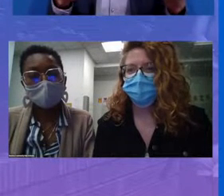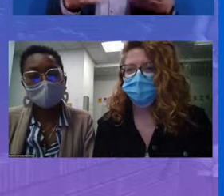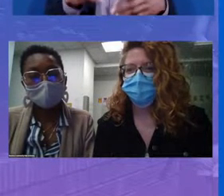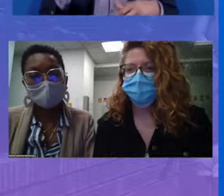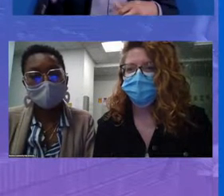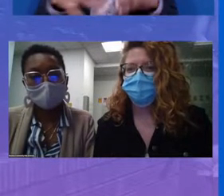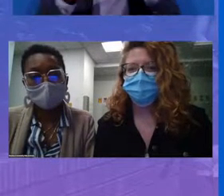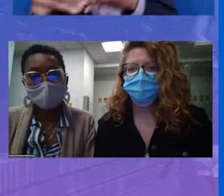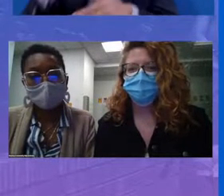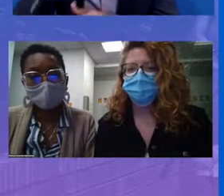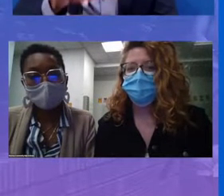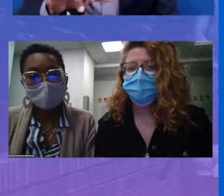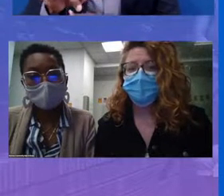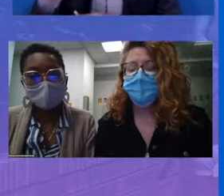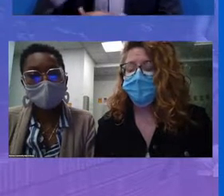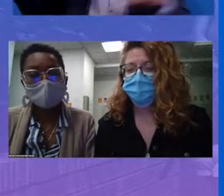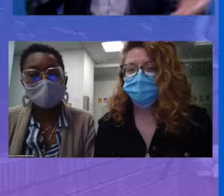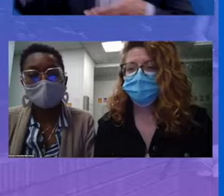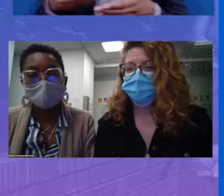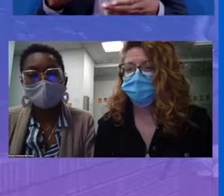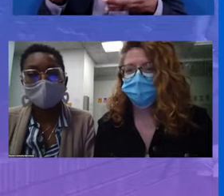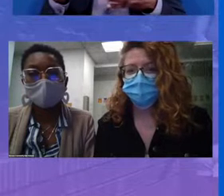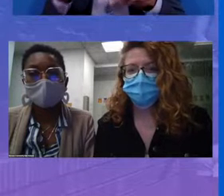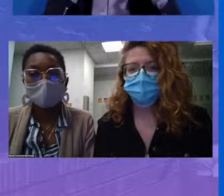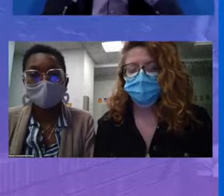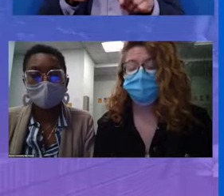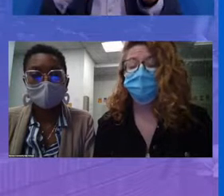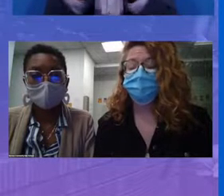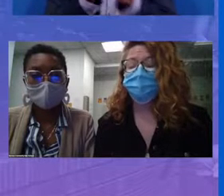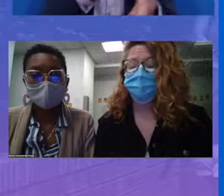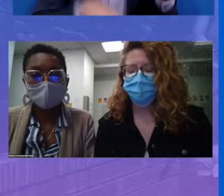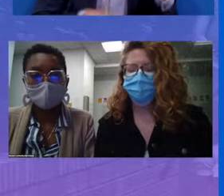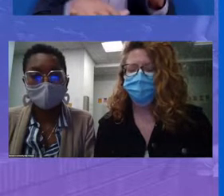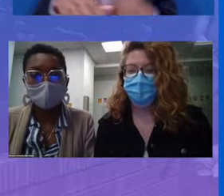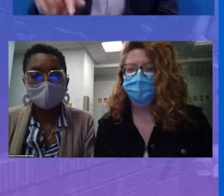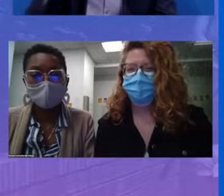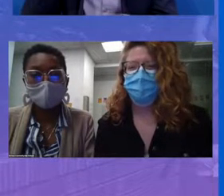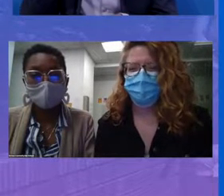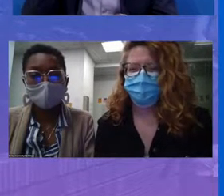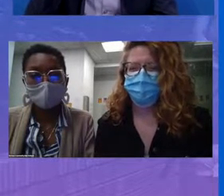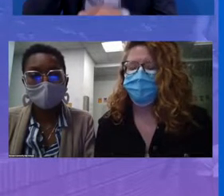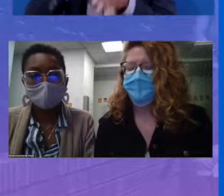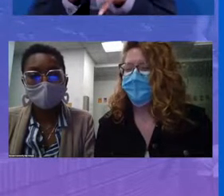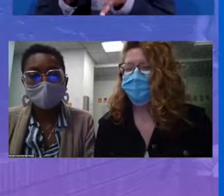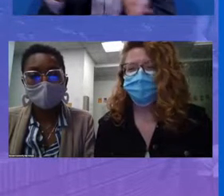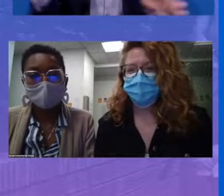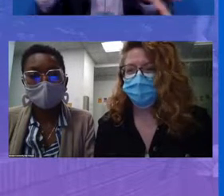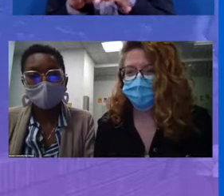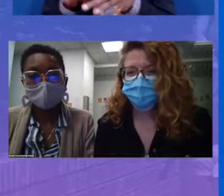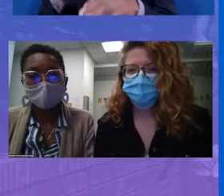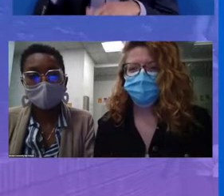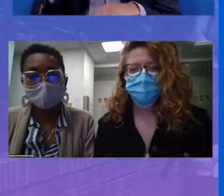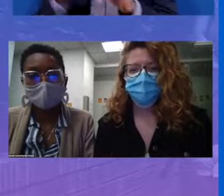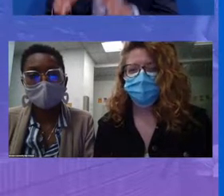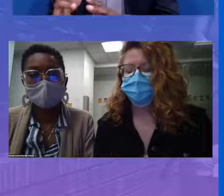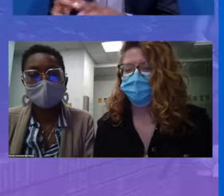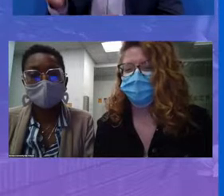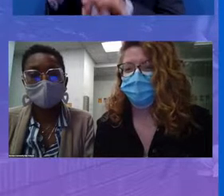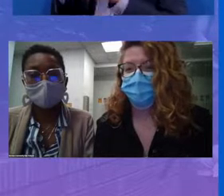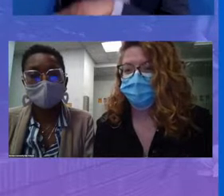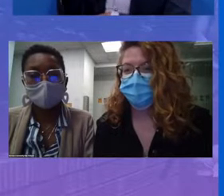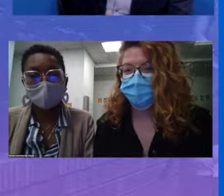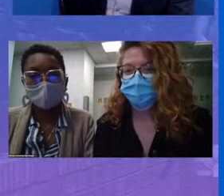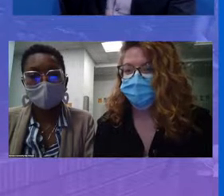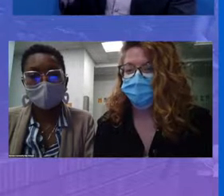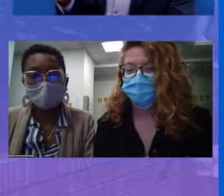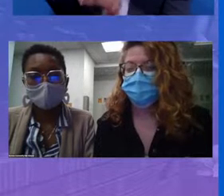hiring committee consisted of students, parents, faith-based partners, folks from BPS Central Office, folks